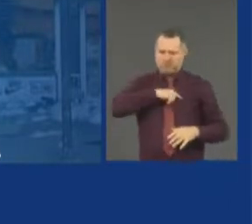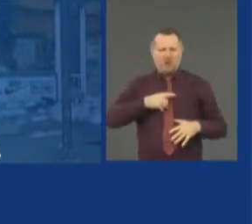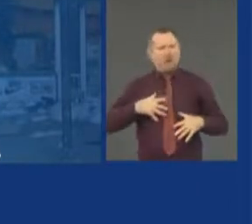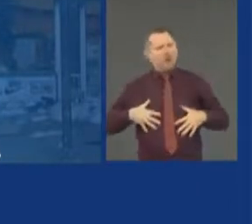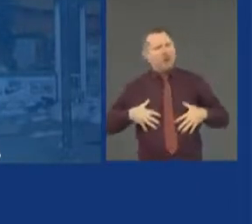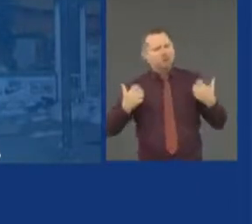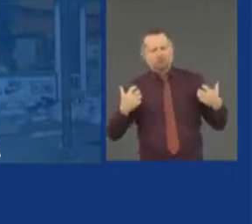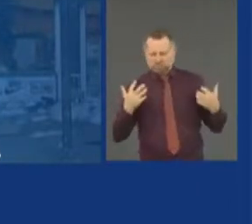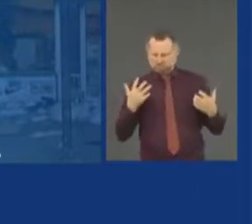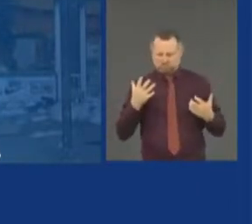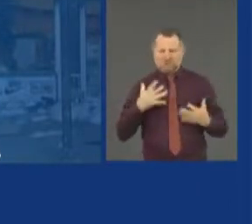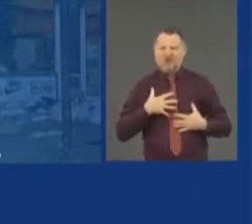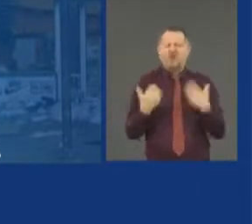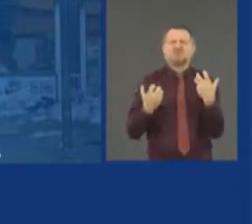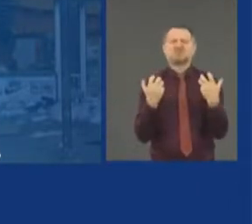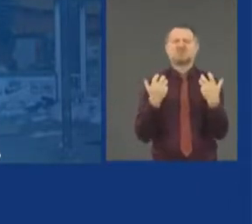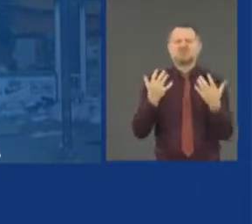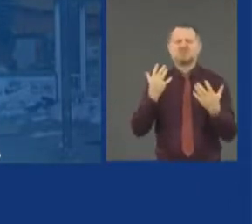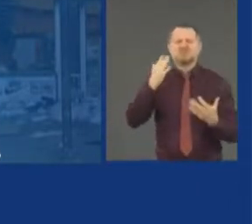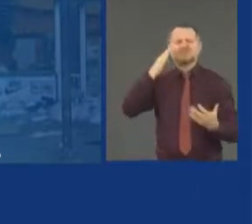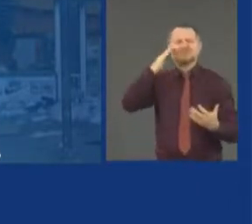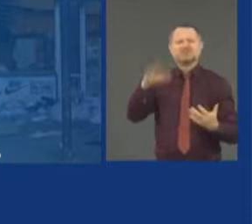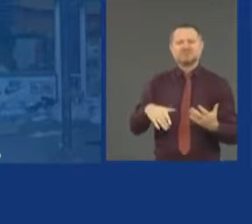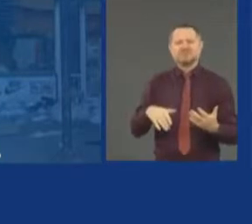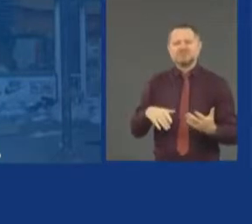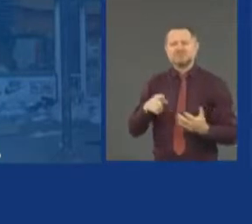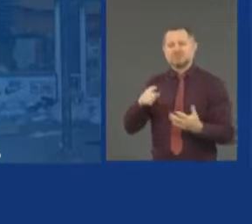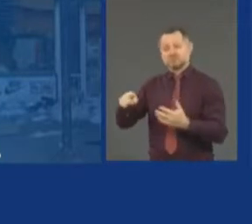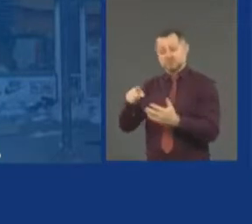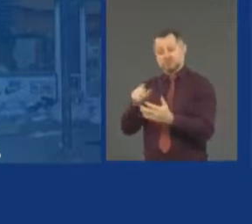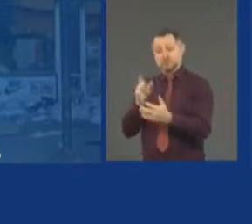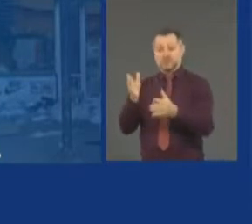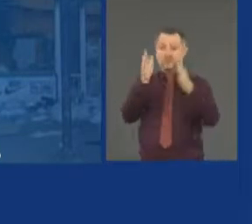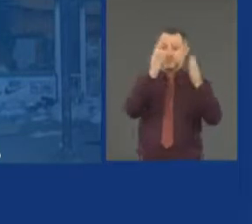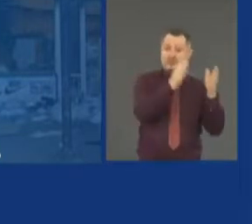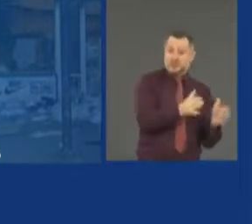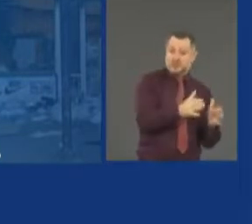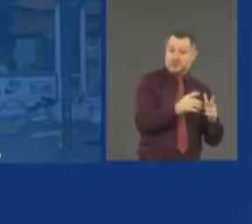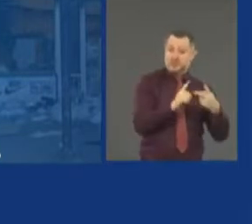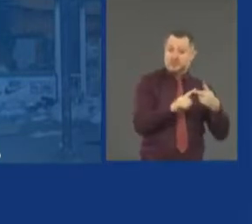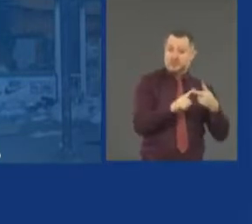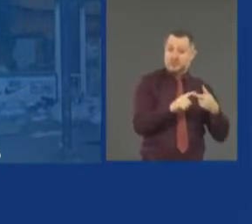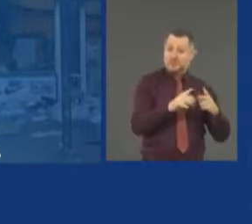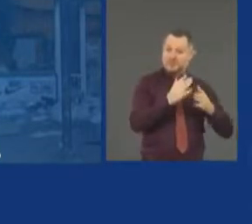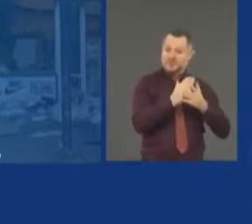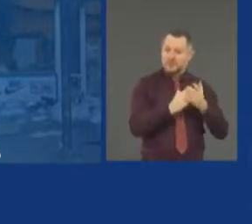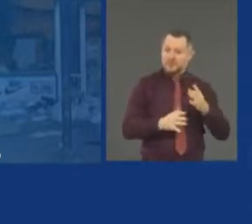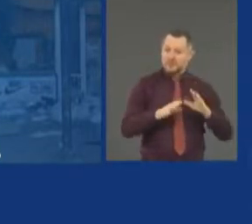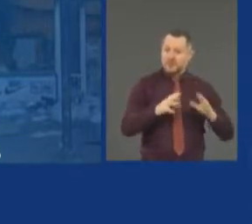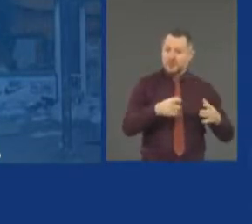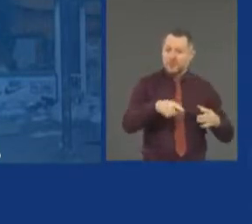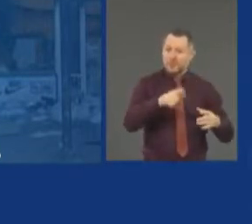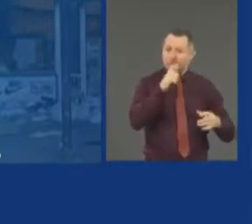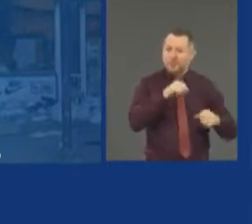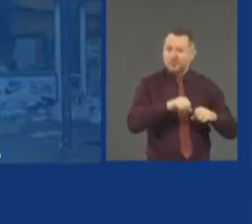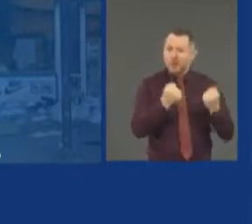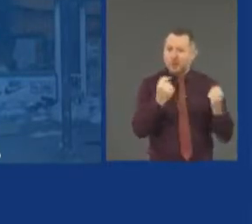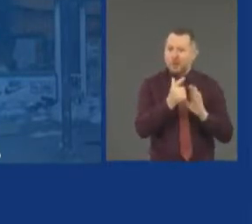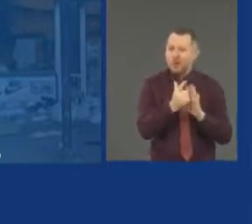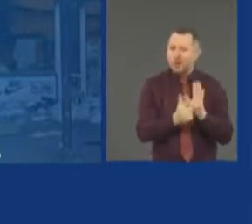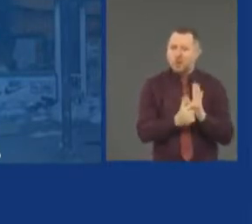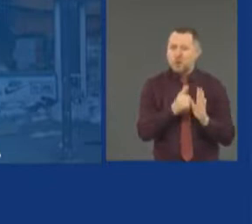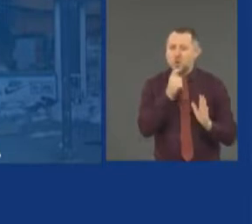And you have criminal activity, looting extremist